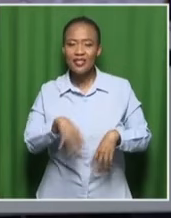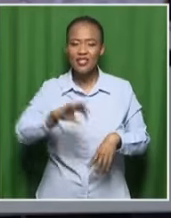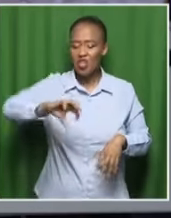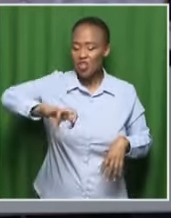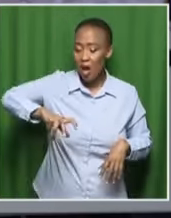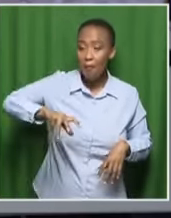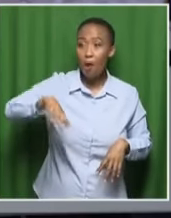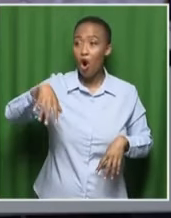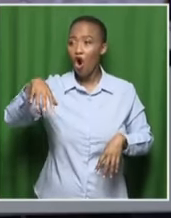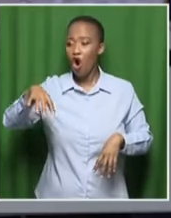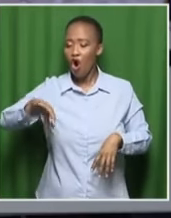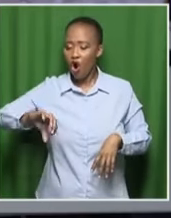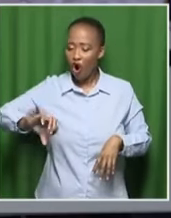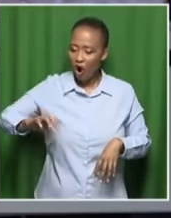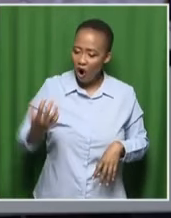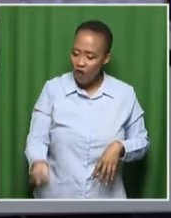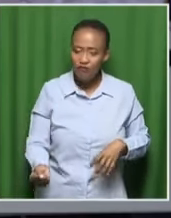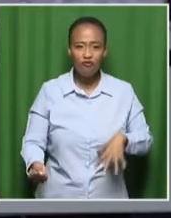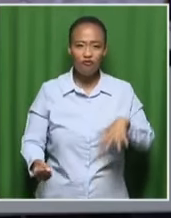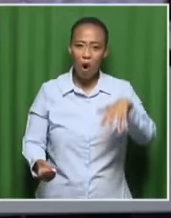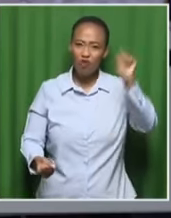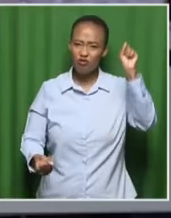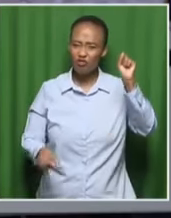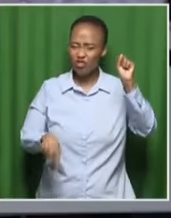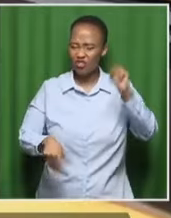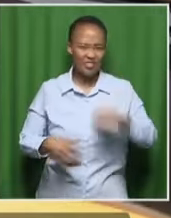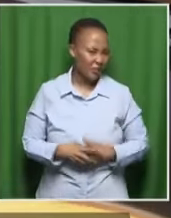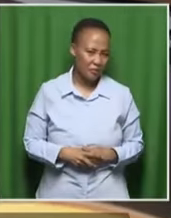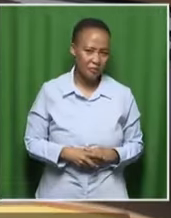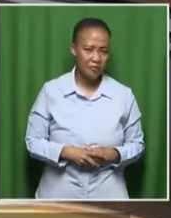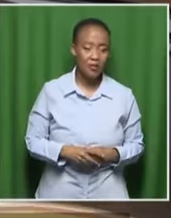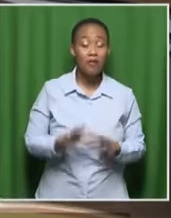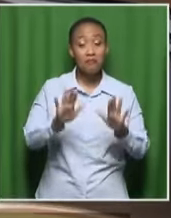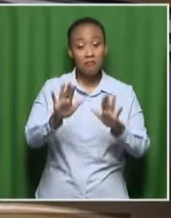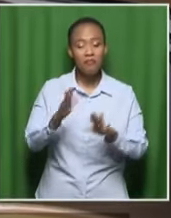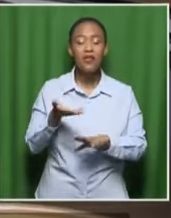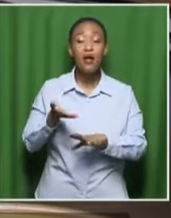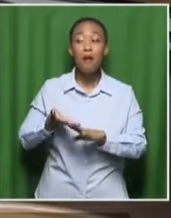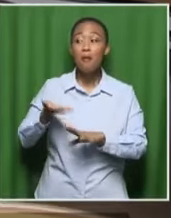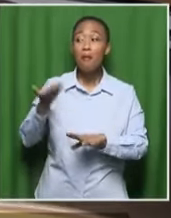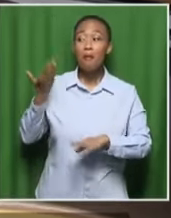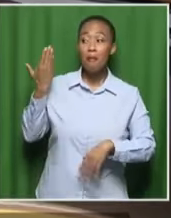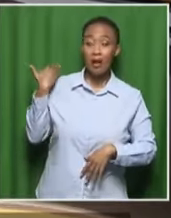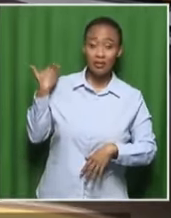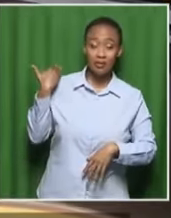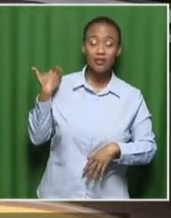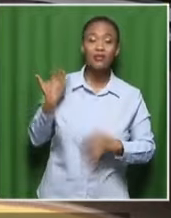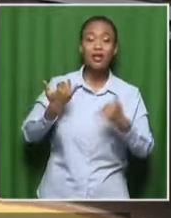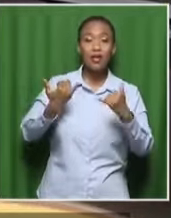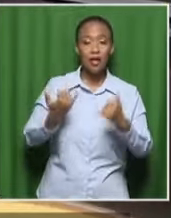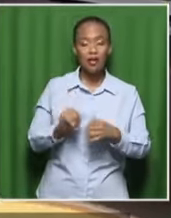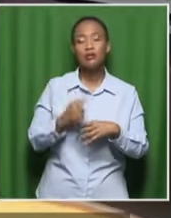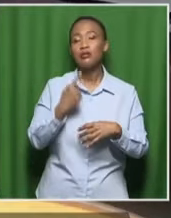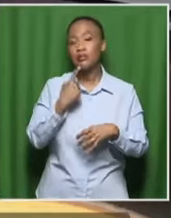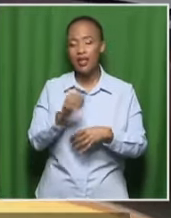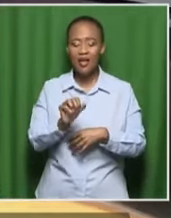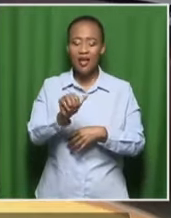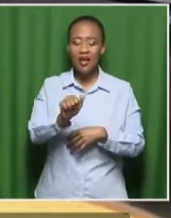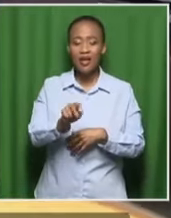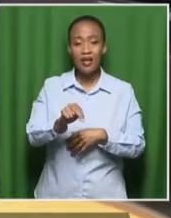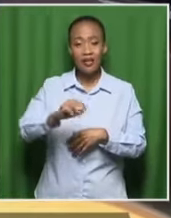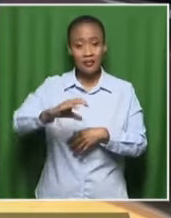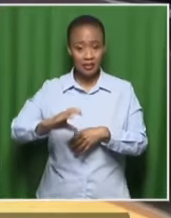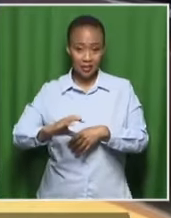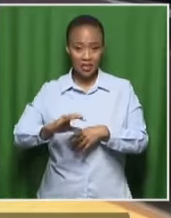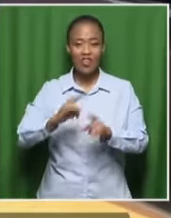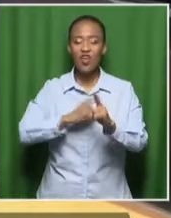going to be a lot more energised about this particular election. In the past, it's been an abstract, well, the ANC's going to win anyway. I'd rather go to the